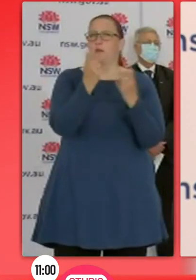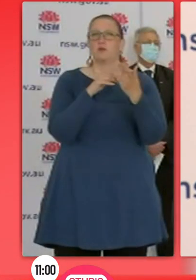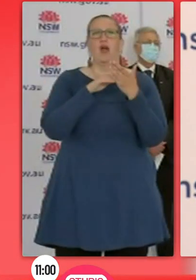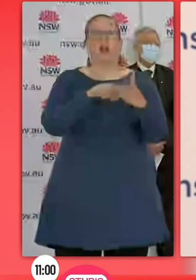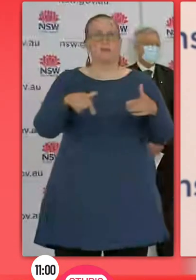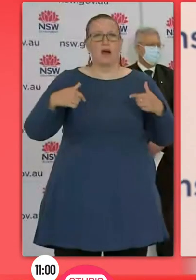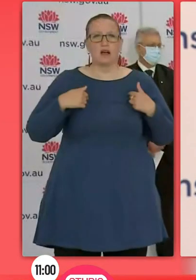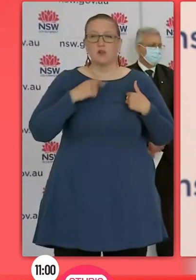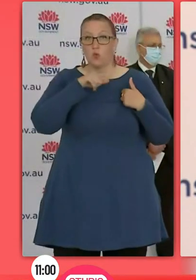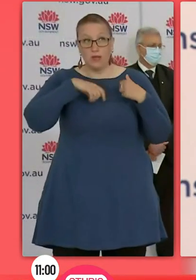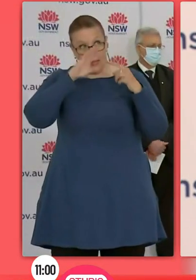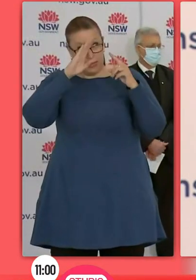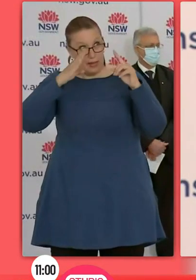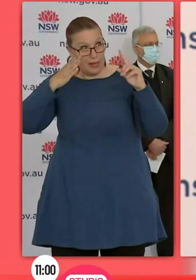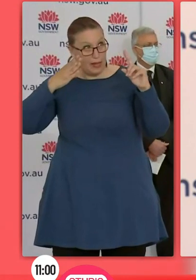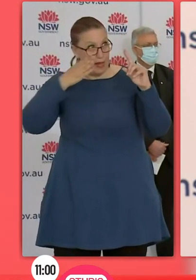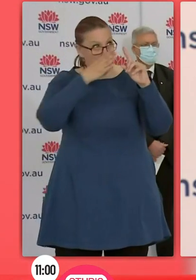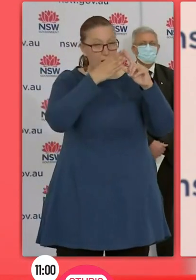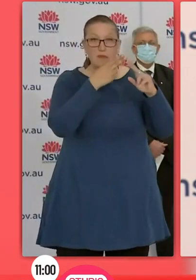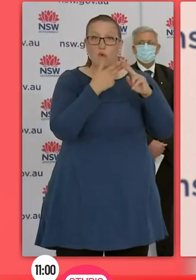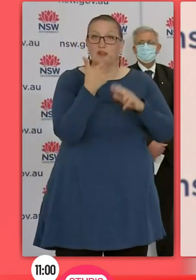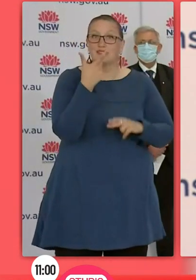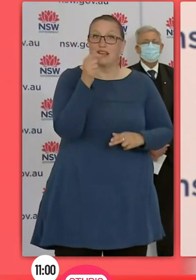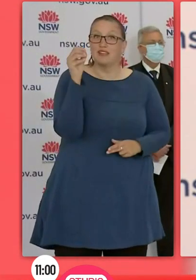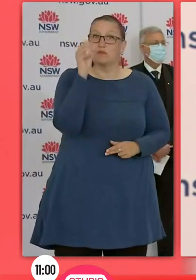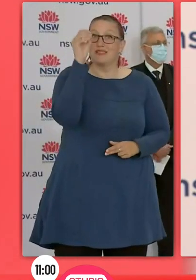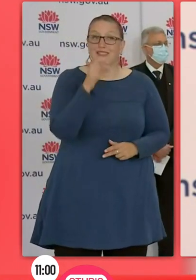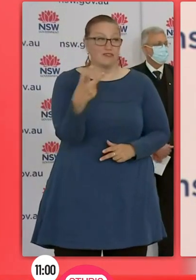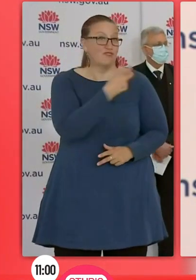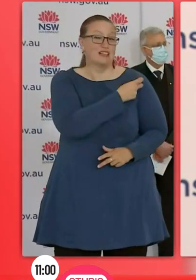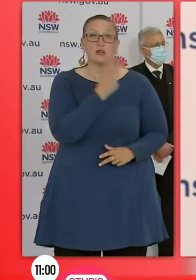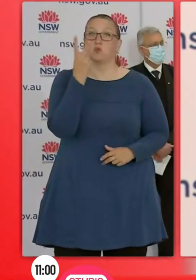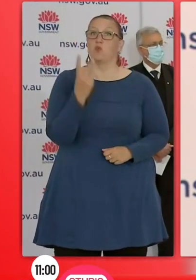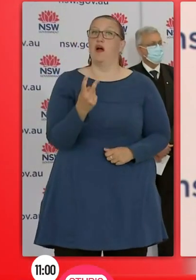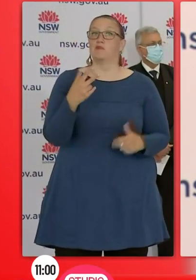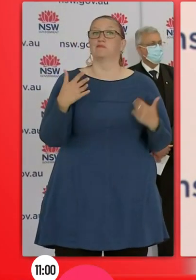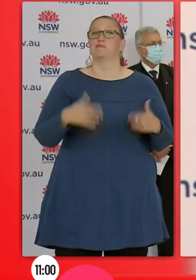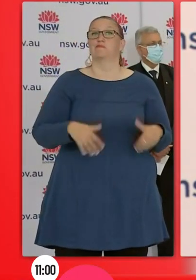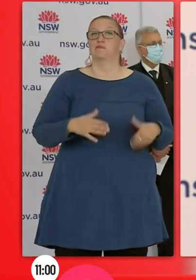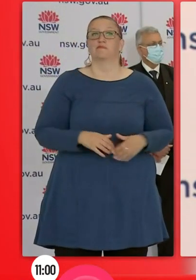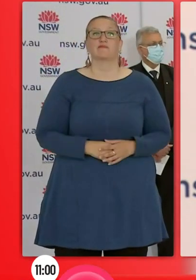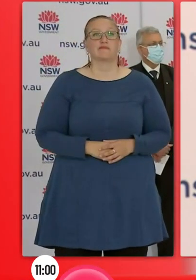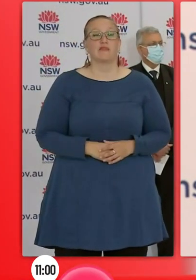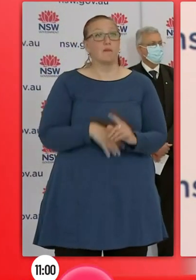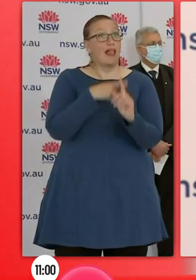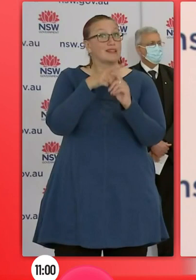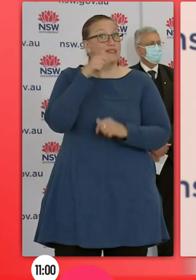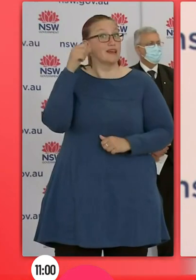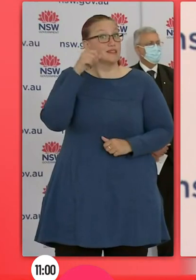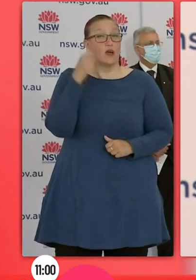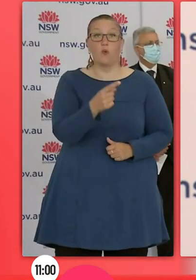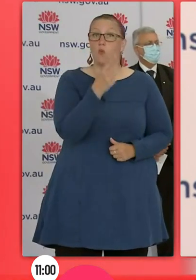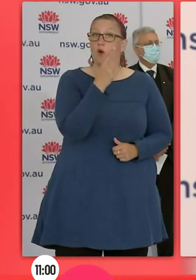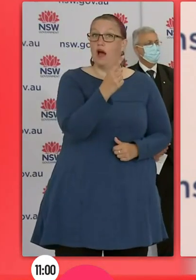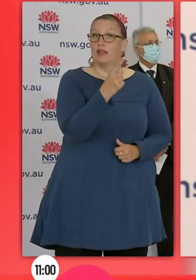sooner than we had anticipated. So that's fantastic news. We also had over 170,000 people come forward for testing. So